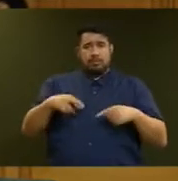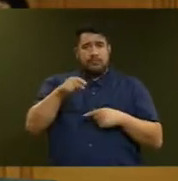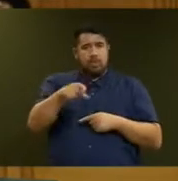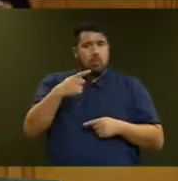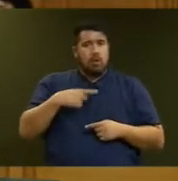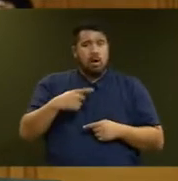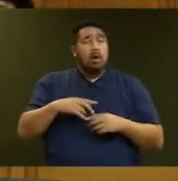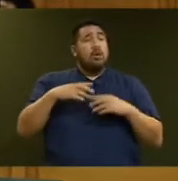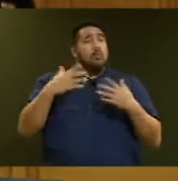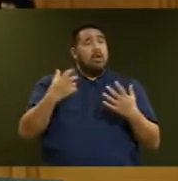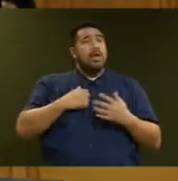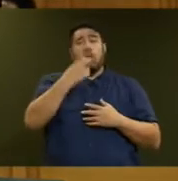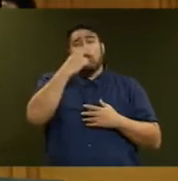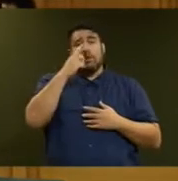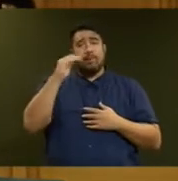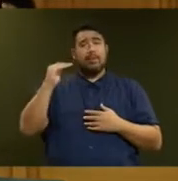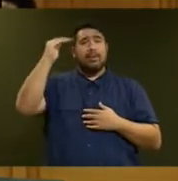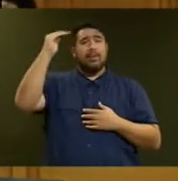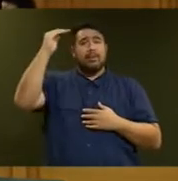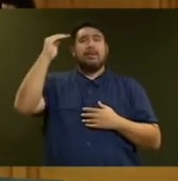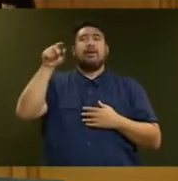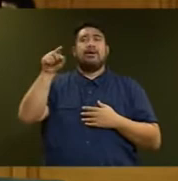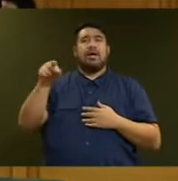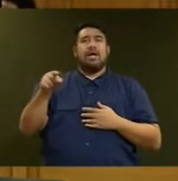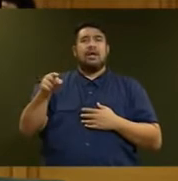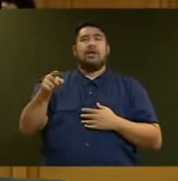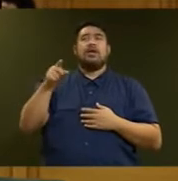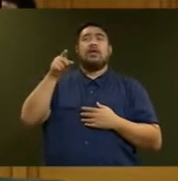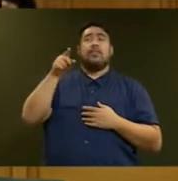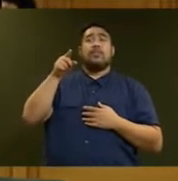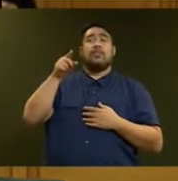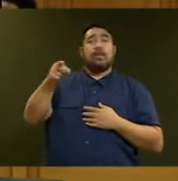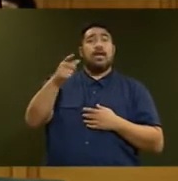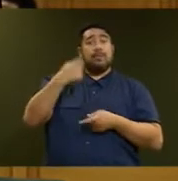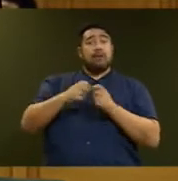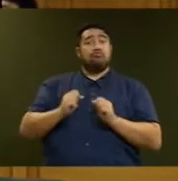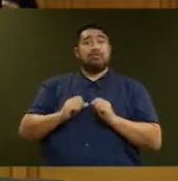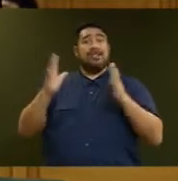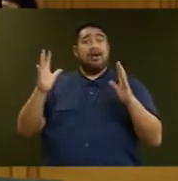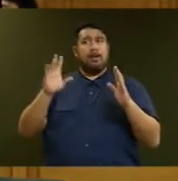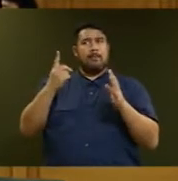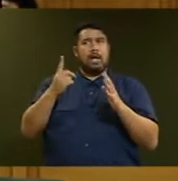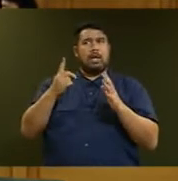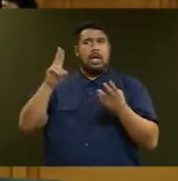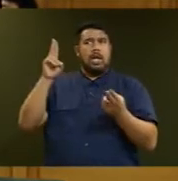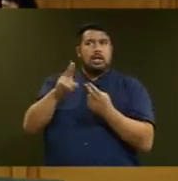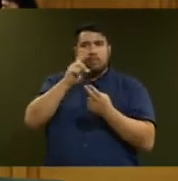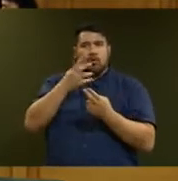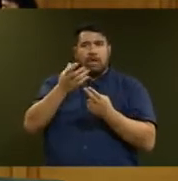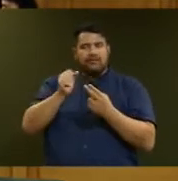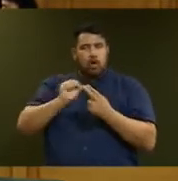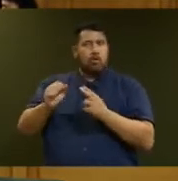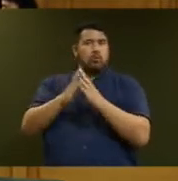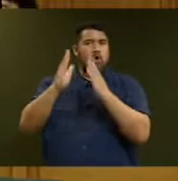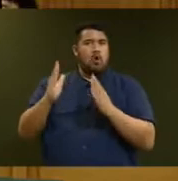amongst our senior citizens. Less are going into retirement owning their own homes and more are presenting at work and income offices across